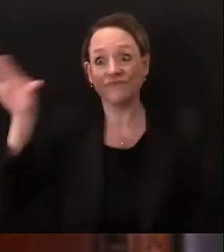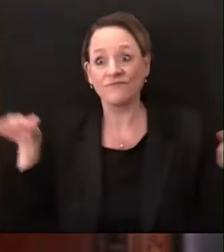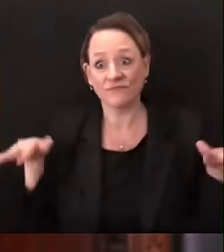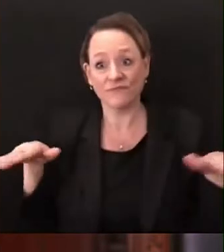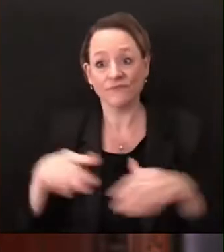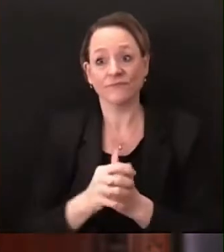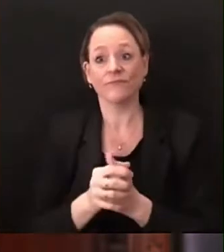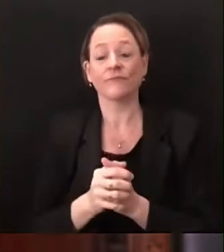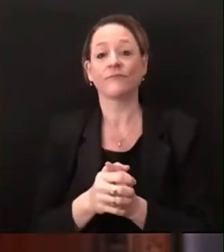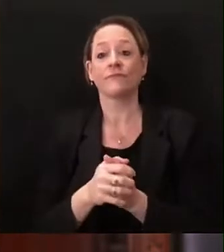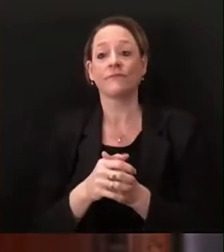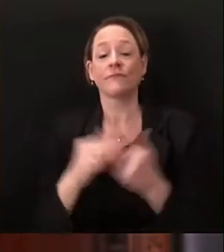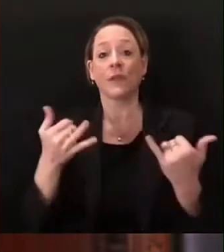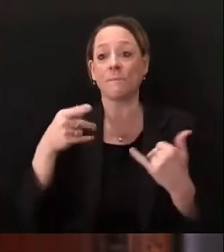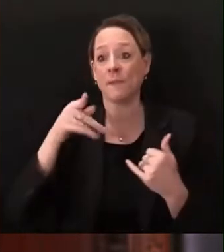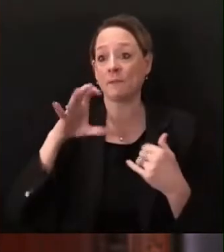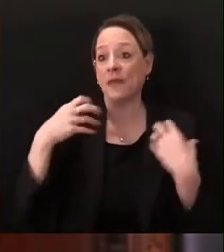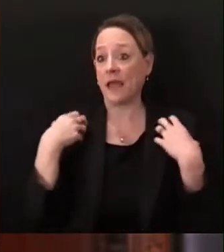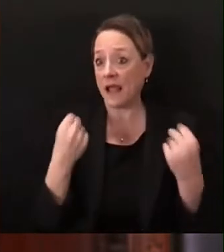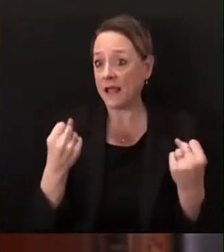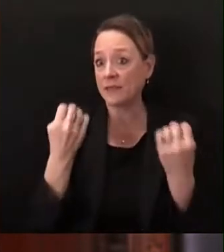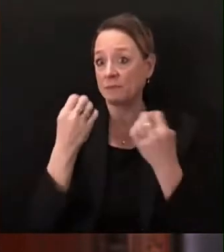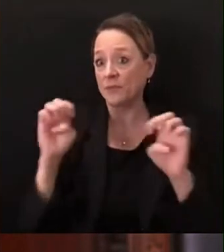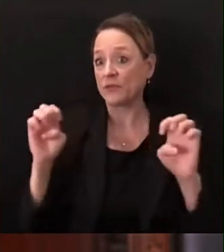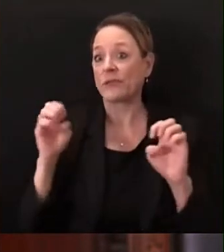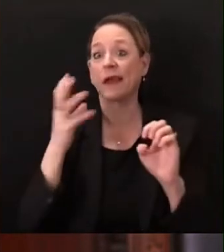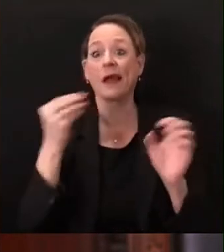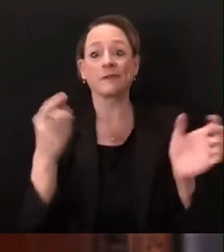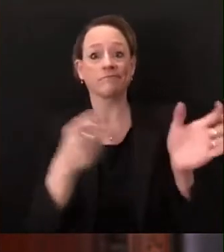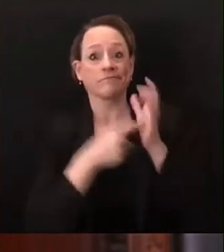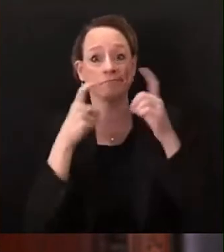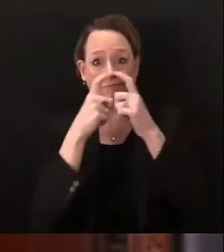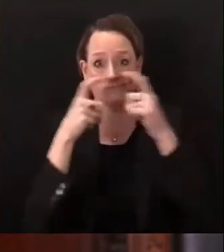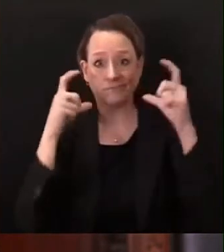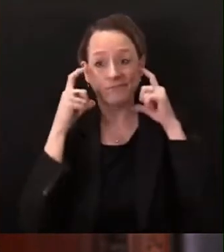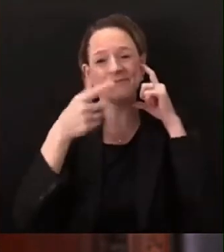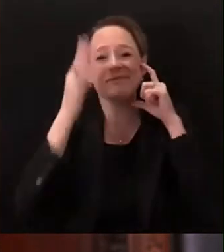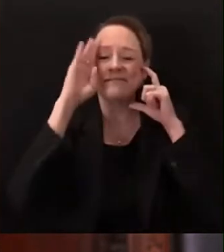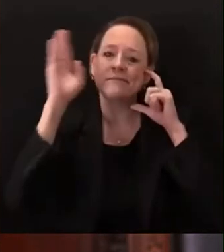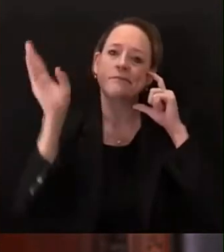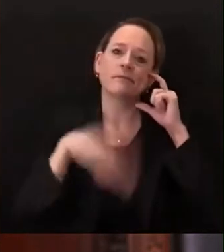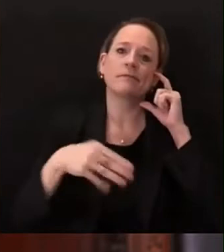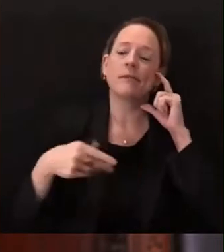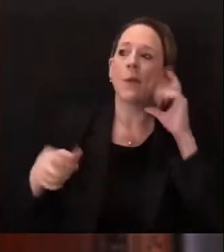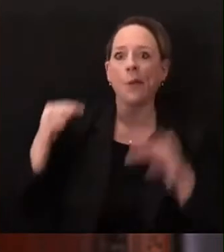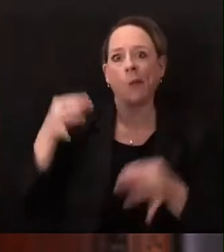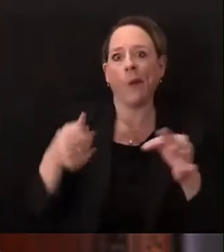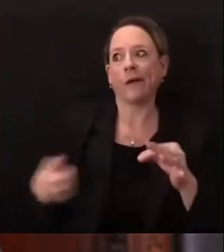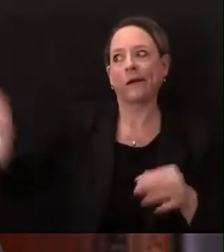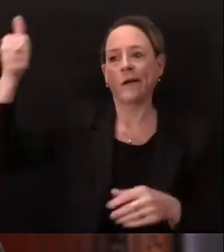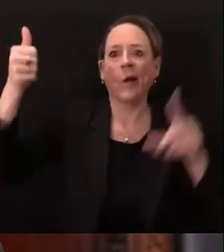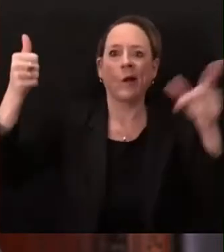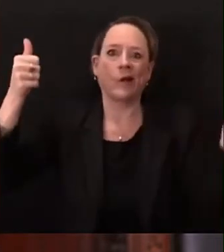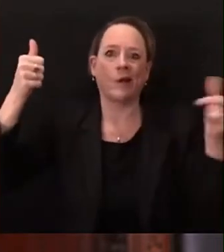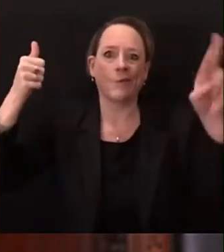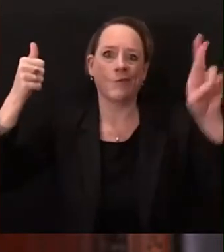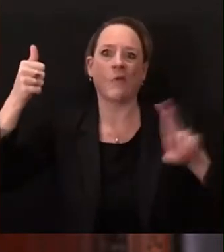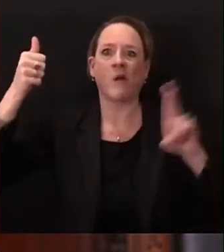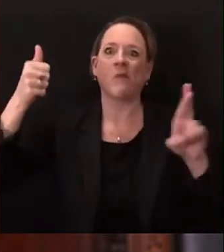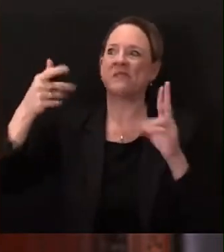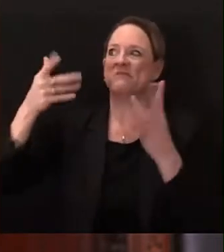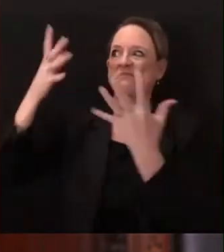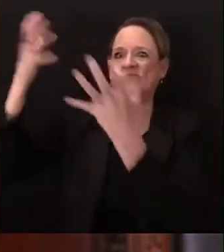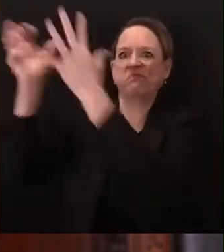challenged in the wisconsin supreme court republicans in the legislature support this effort that's why today i'm also